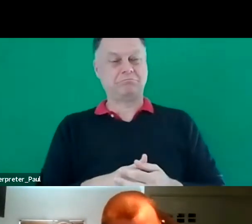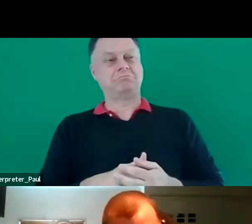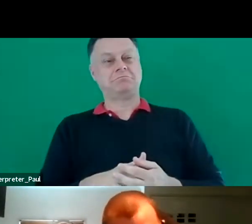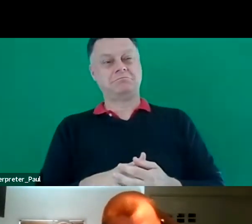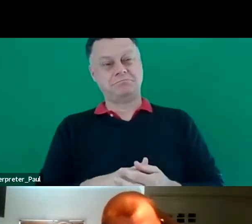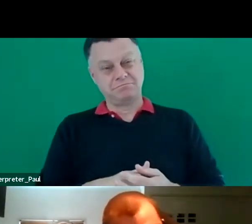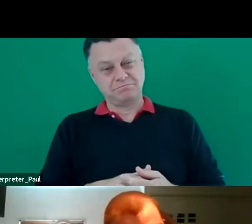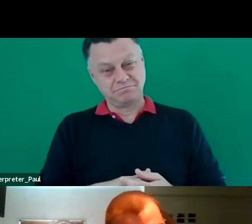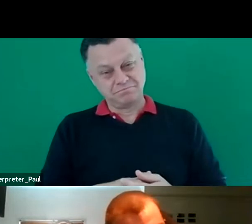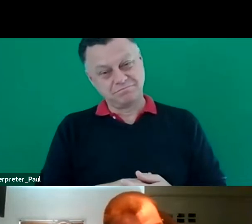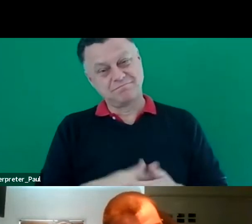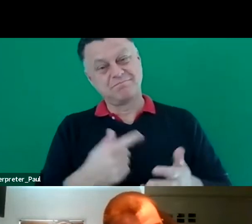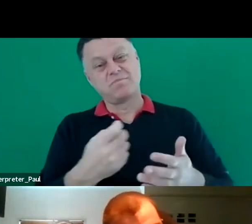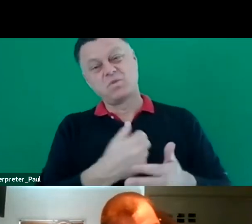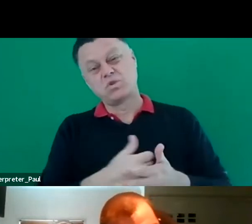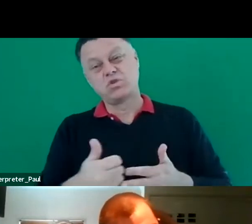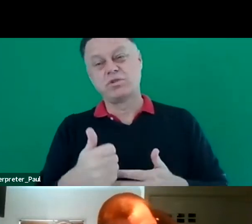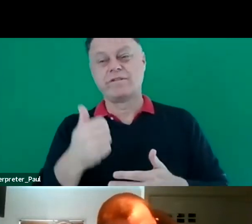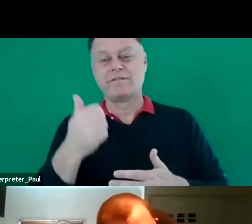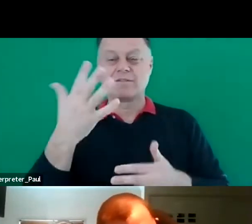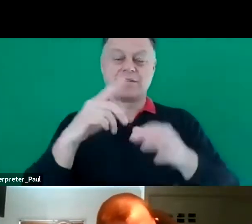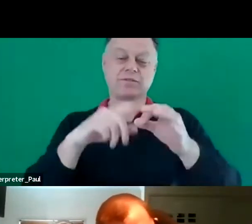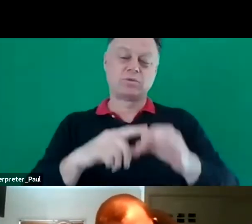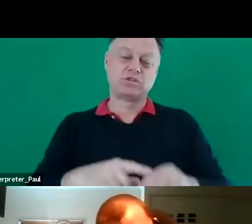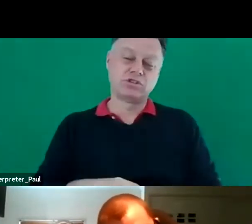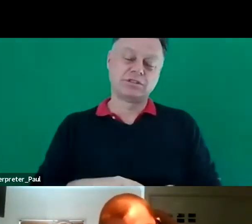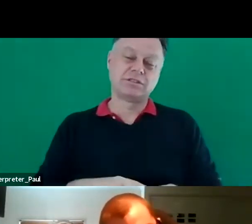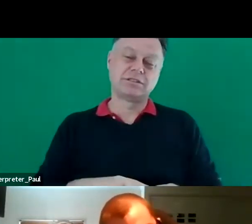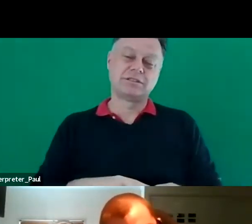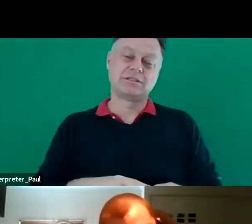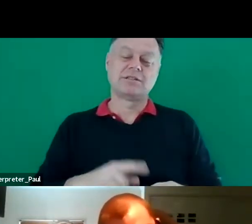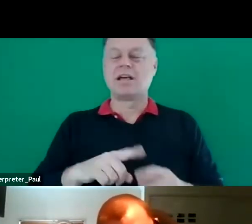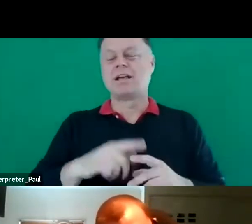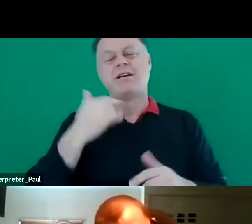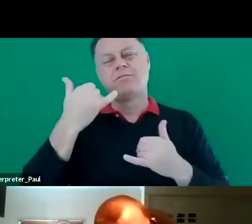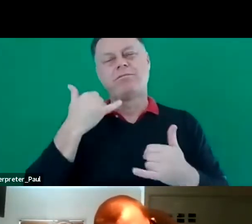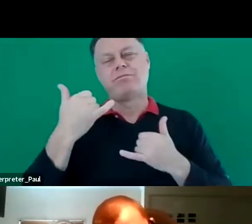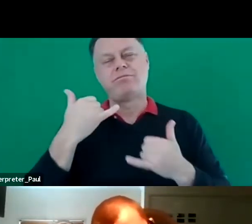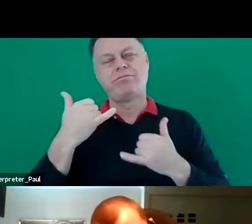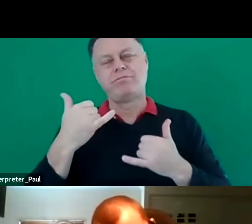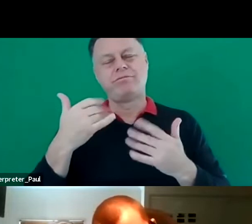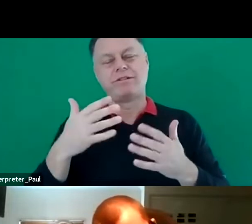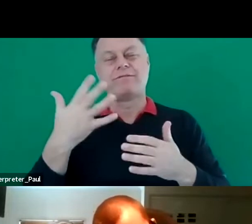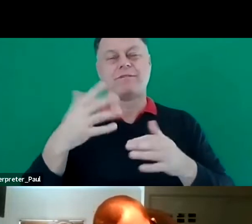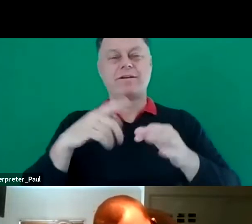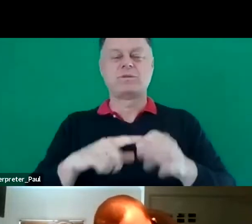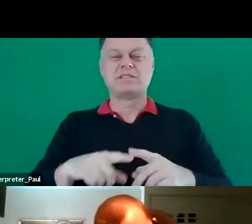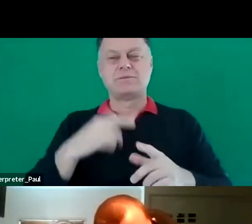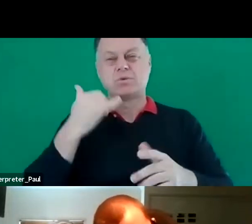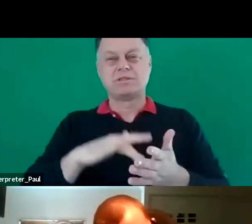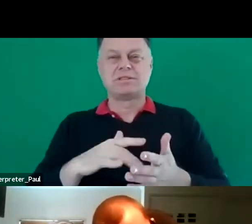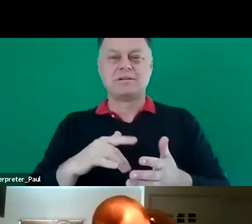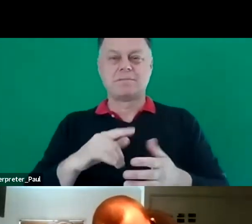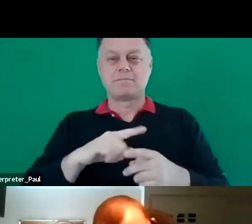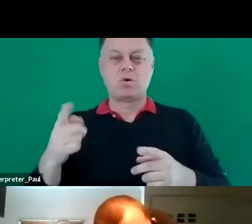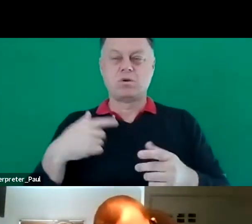even, you know, the usual five question survey at the end of a long phone call to a call center. You know, the ones that